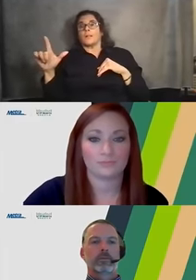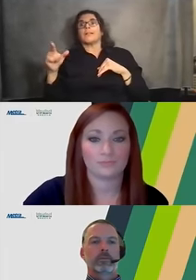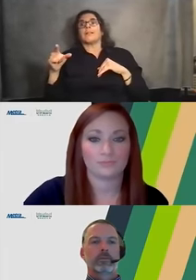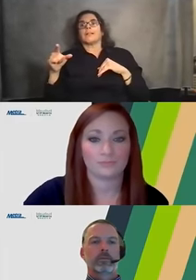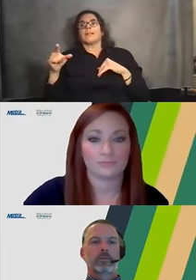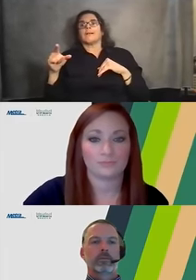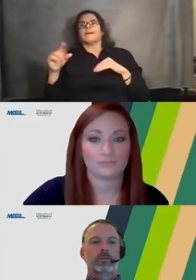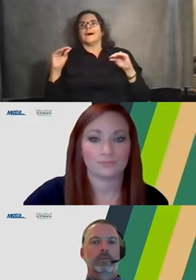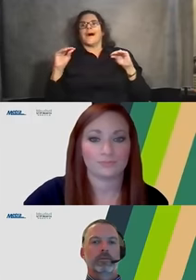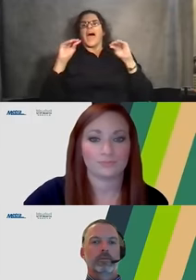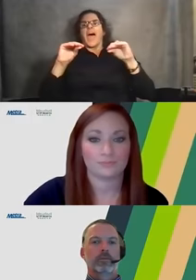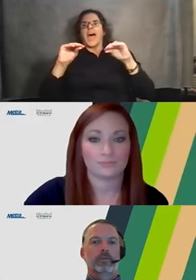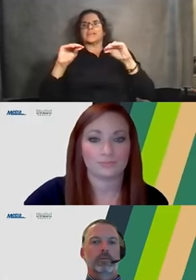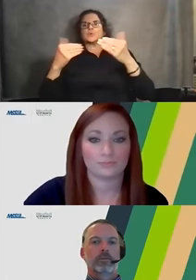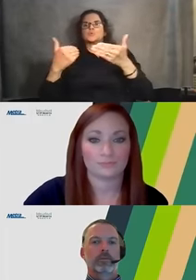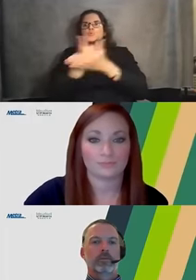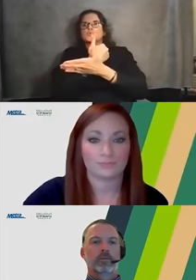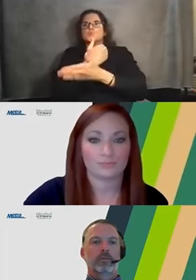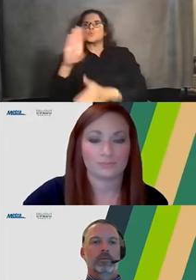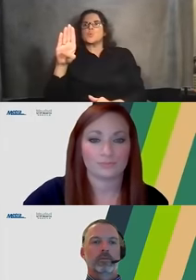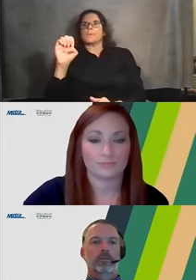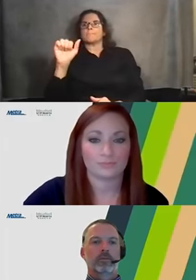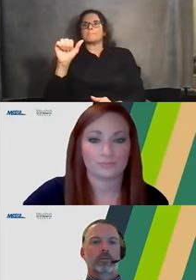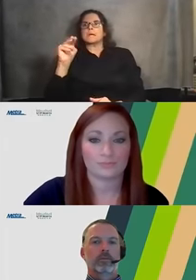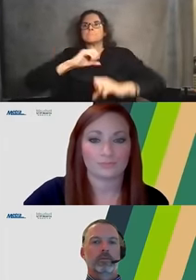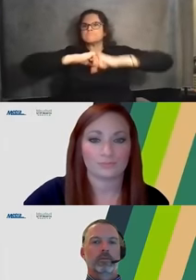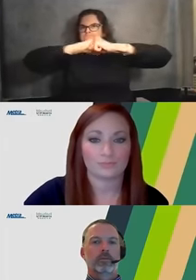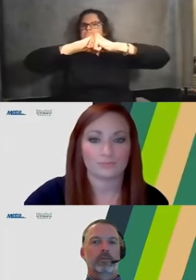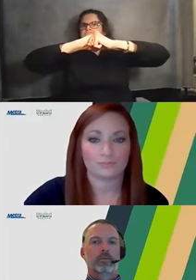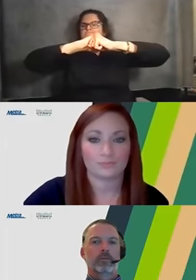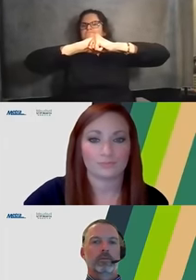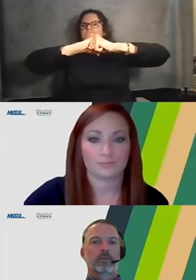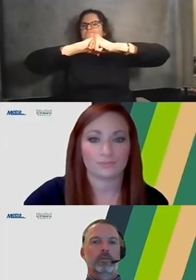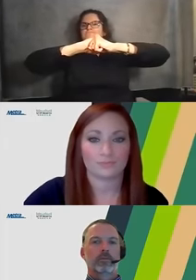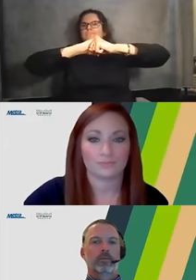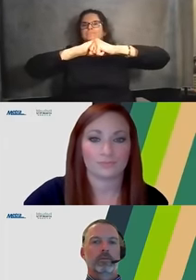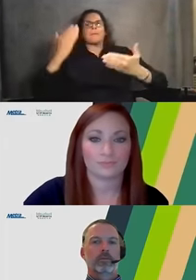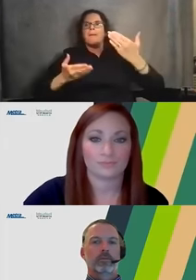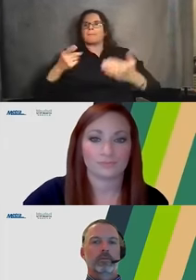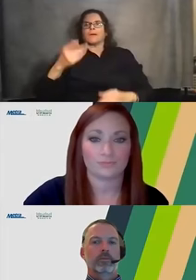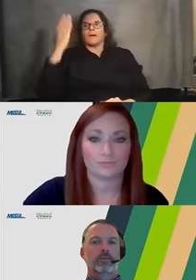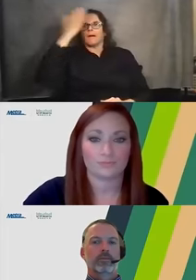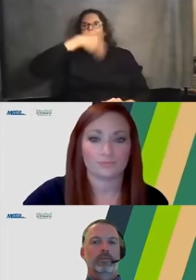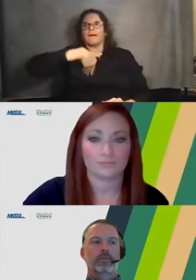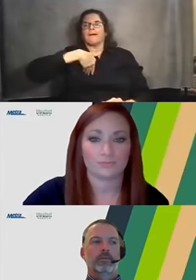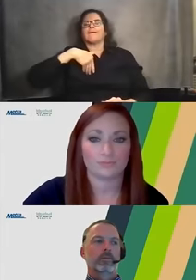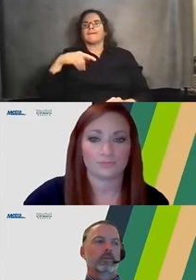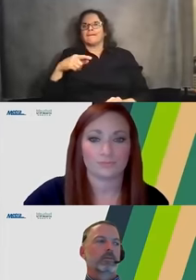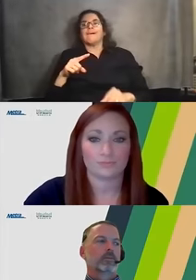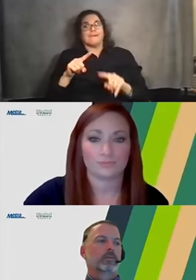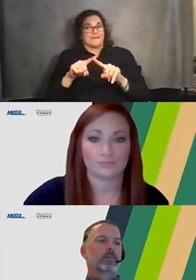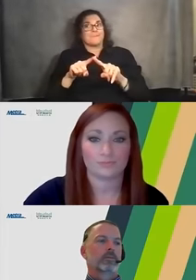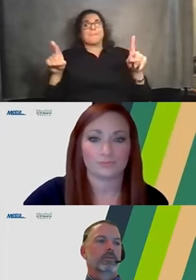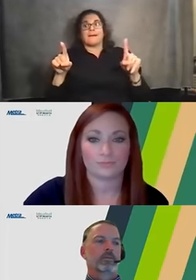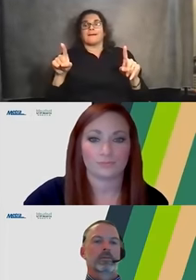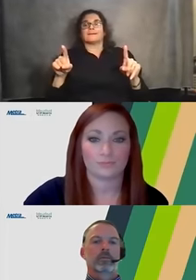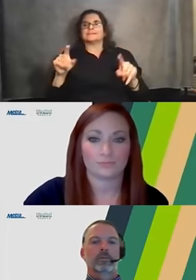protect that, that infrastructure. It's, it's, you wouldn't know what it was unless, unless someone pointed it out to you, but it's a, it's a piece of steel